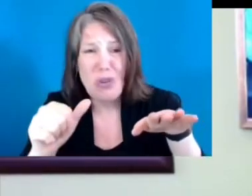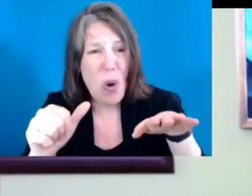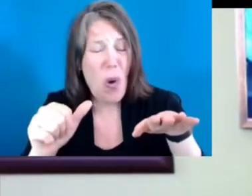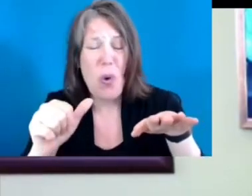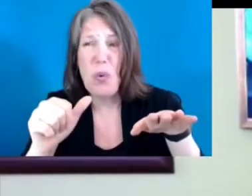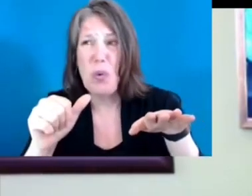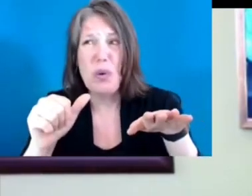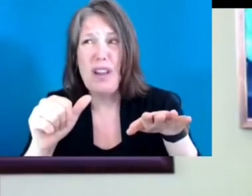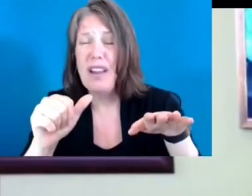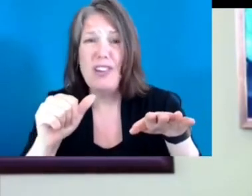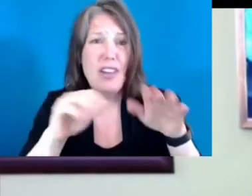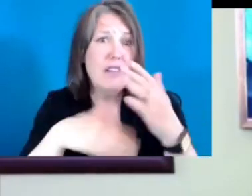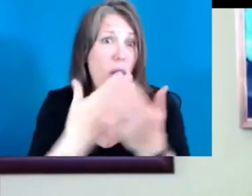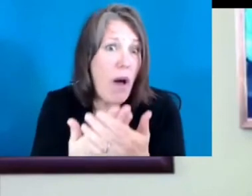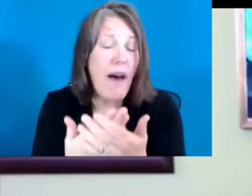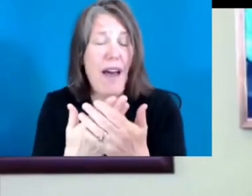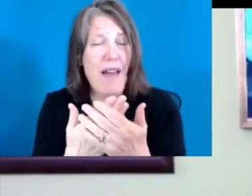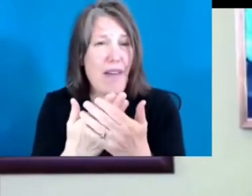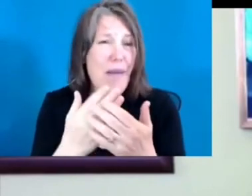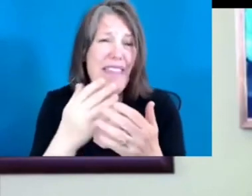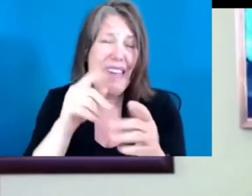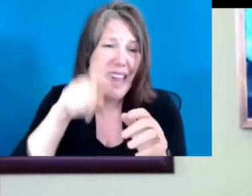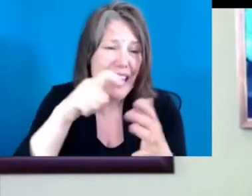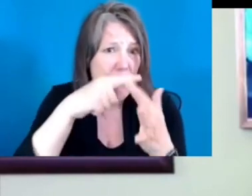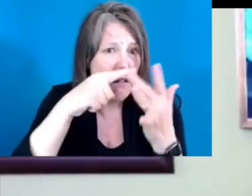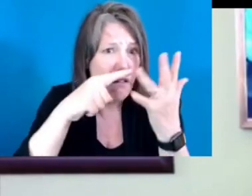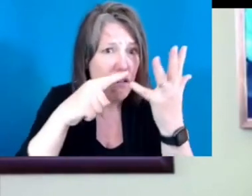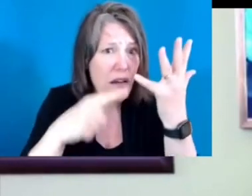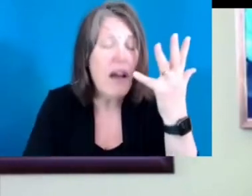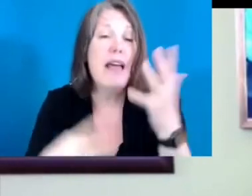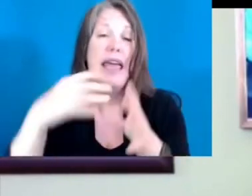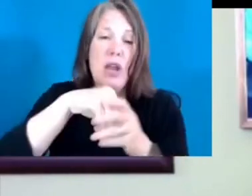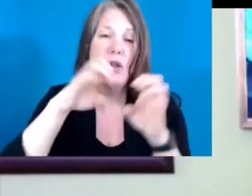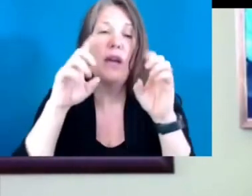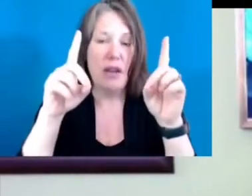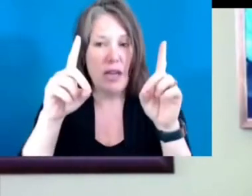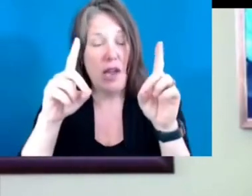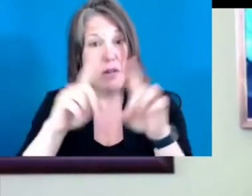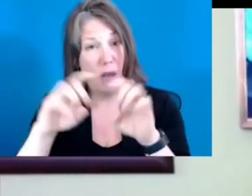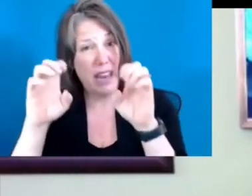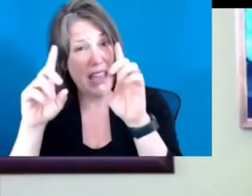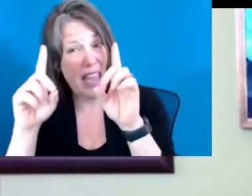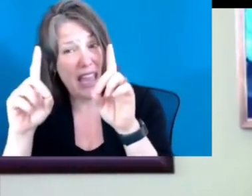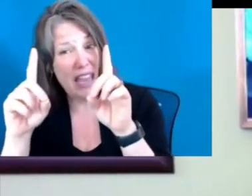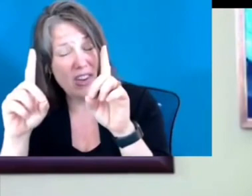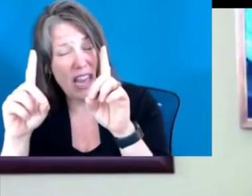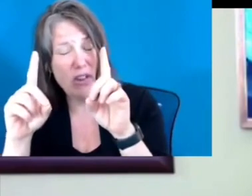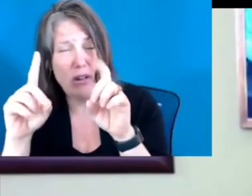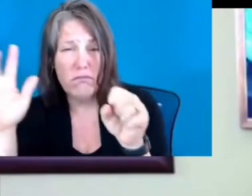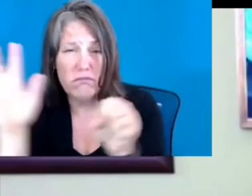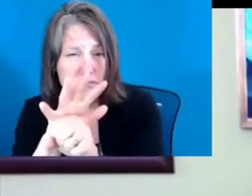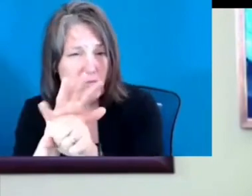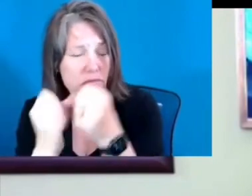so many things they need, including education. But we, education is a solid foundation